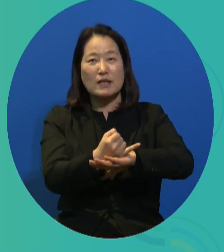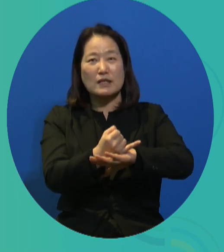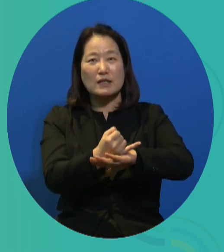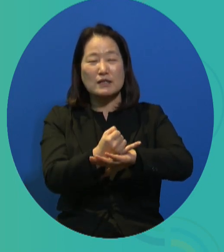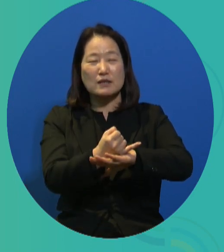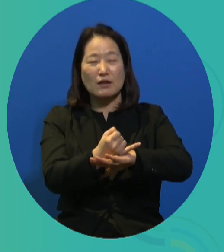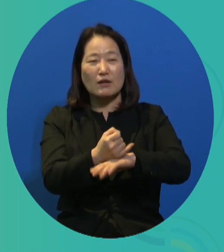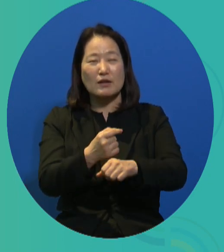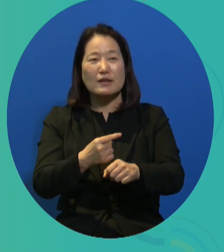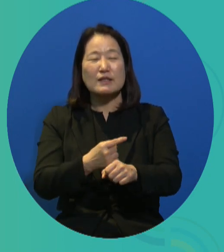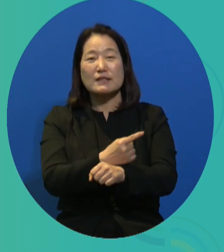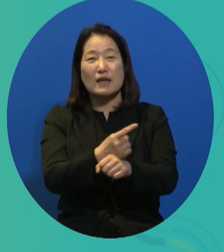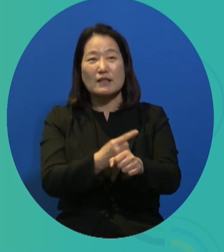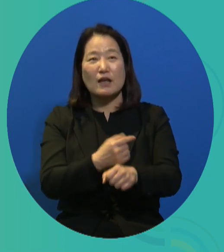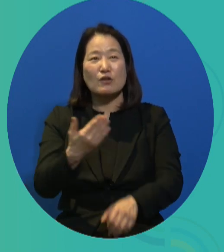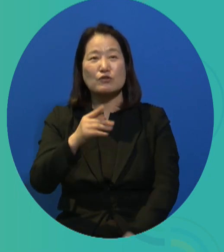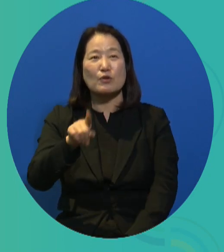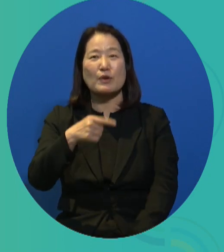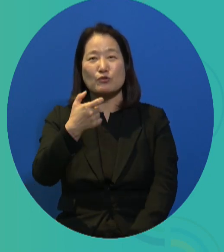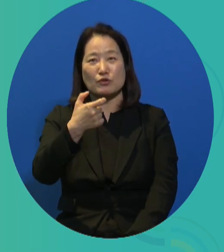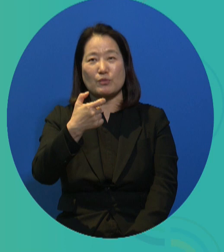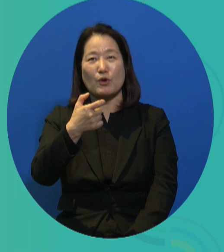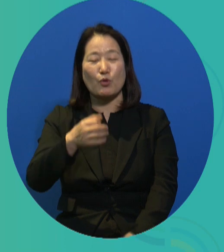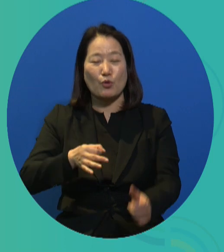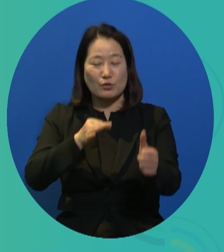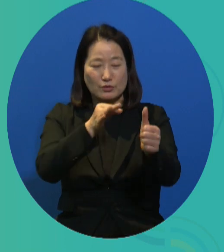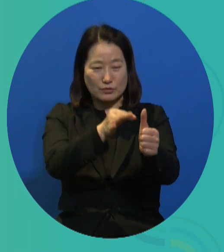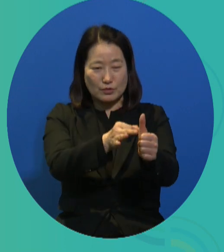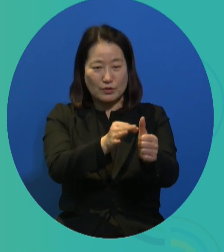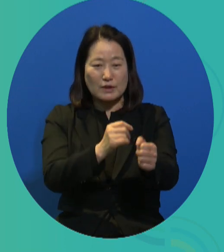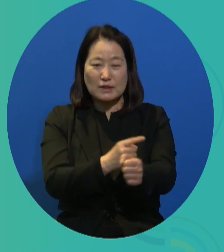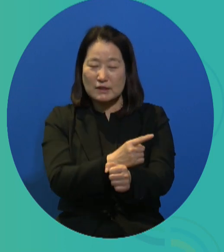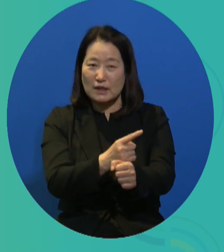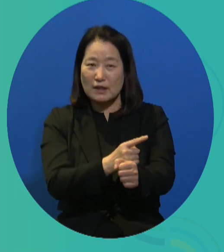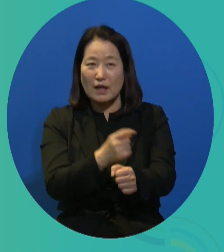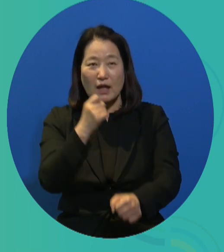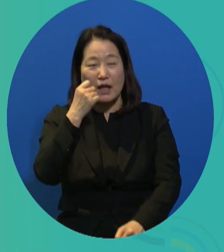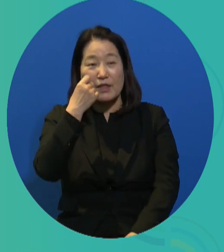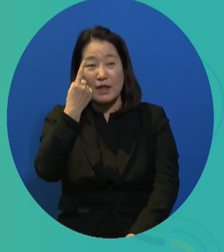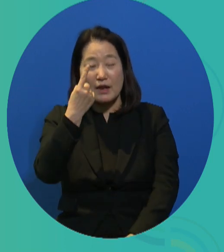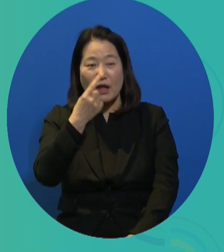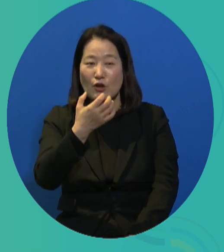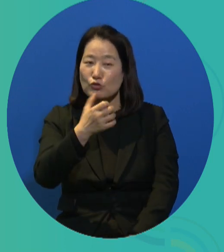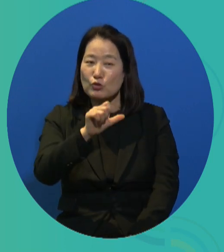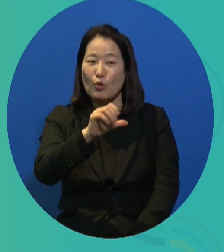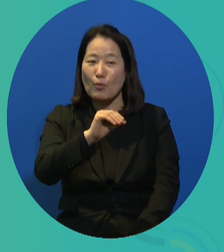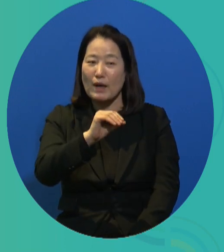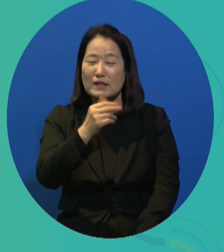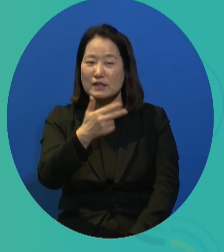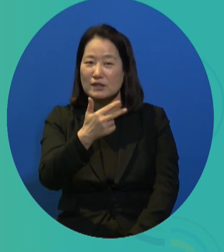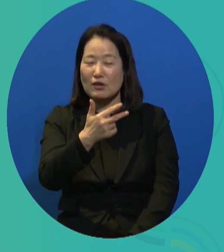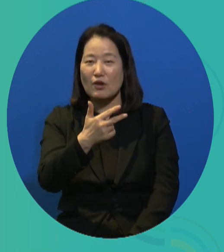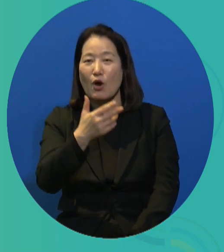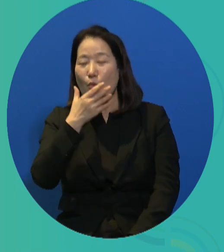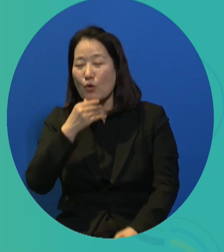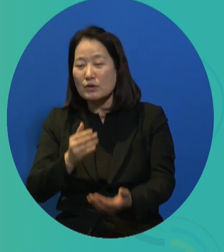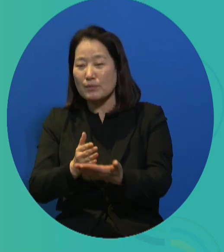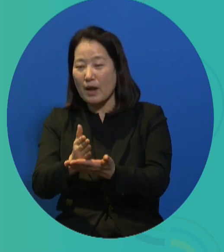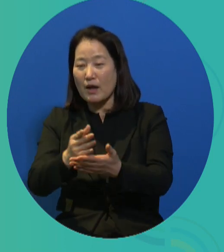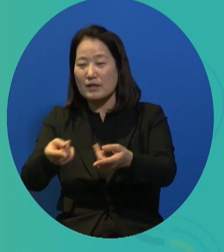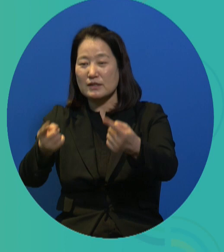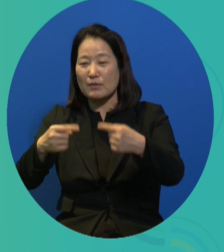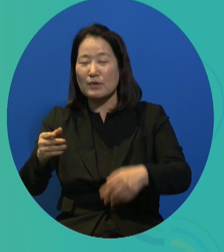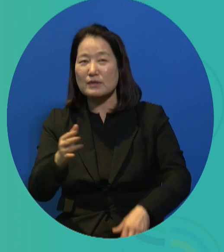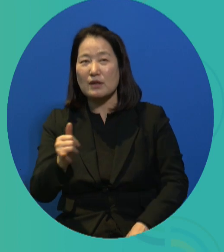able to enforce minimum